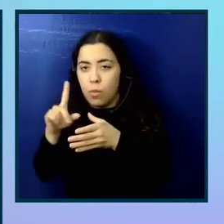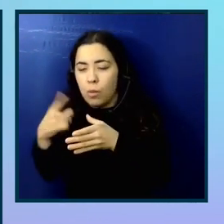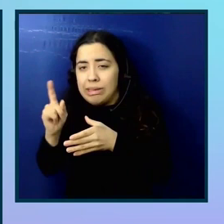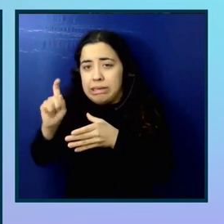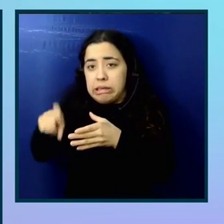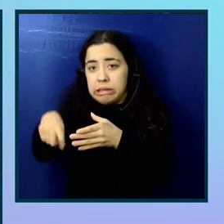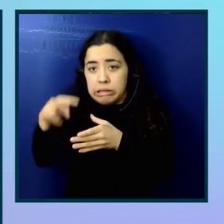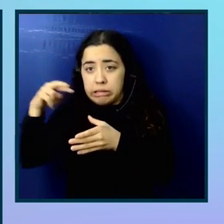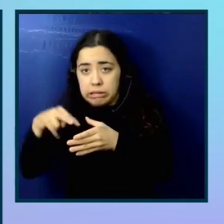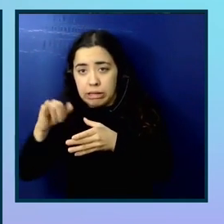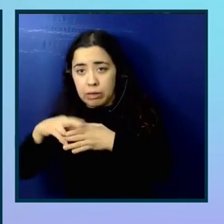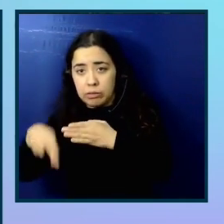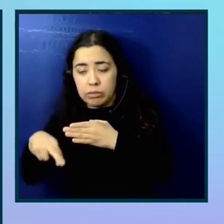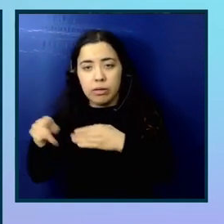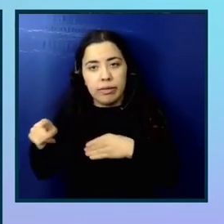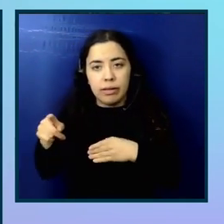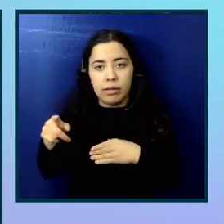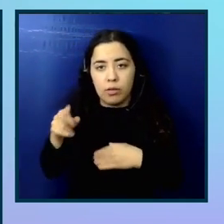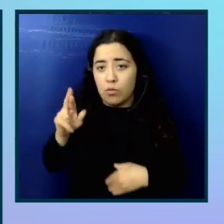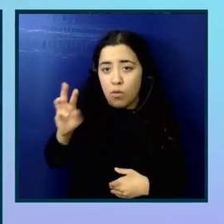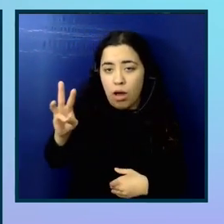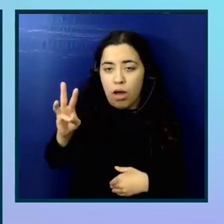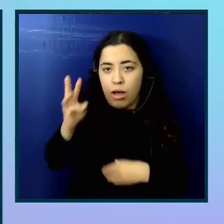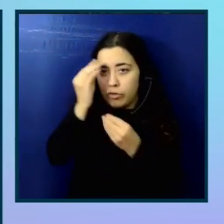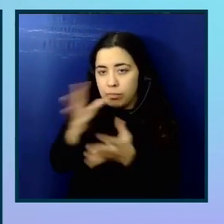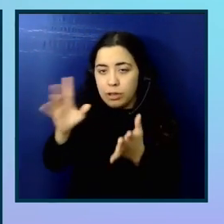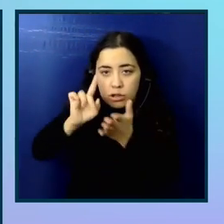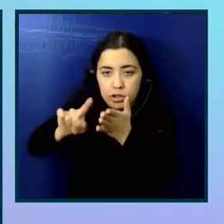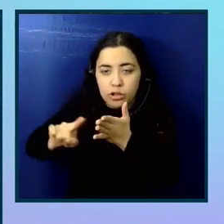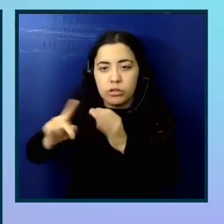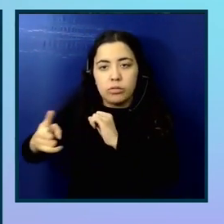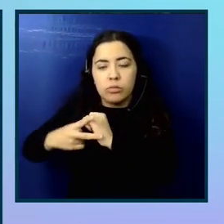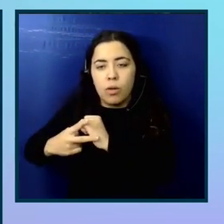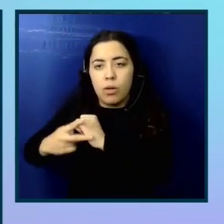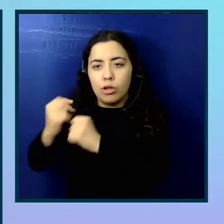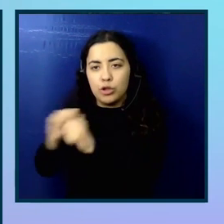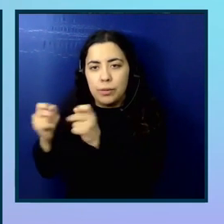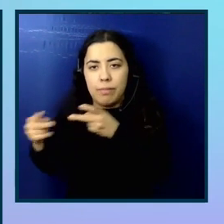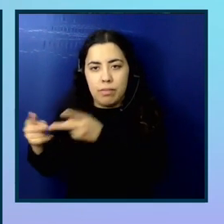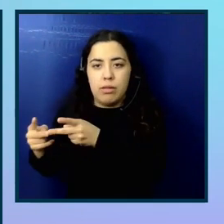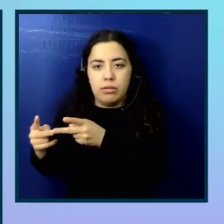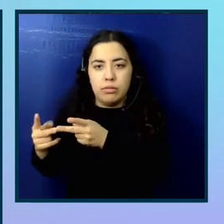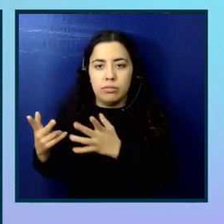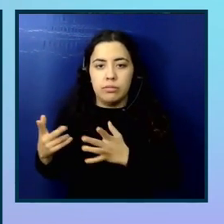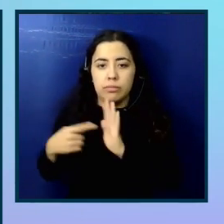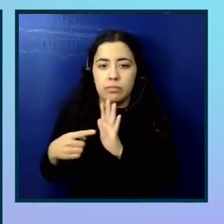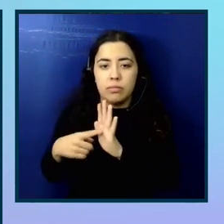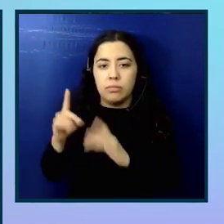results, making sure that the raw data you have is stored somewhere secure. So such as like Dovetail, for example,